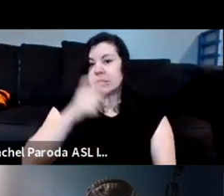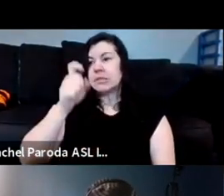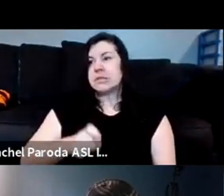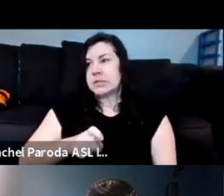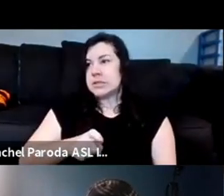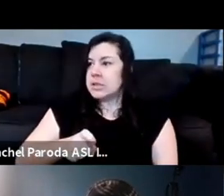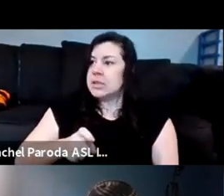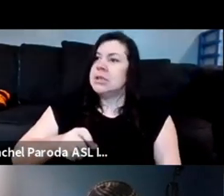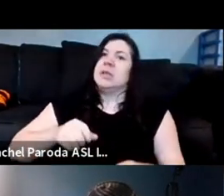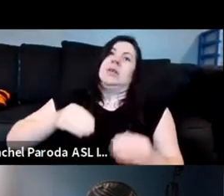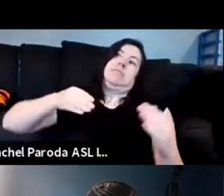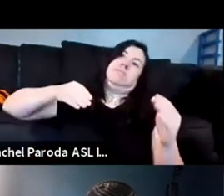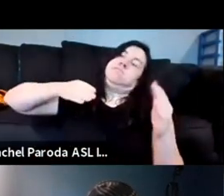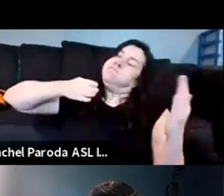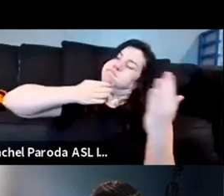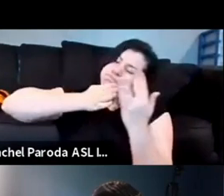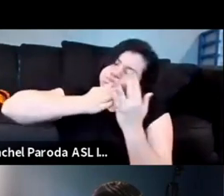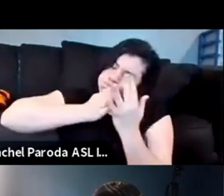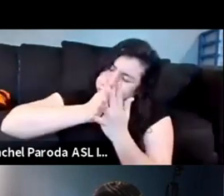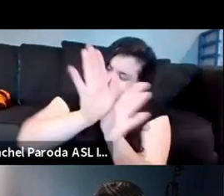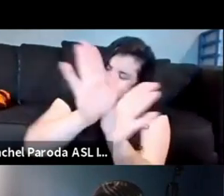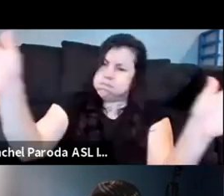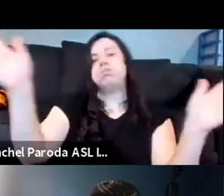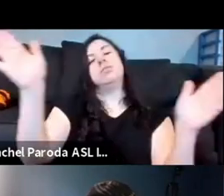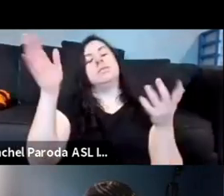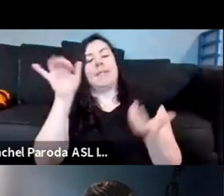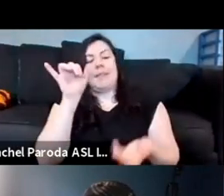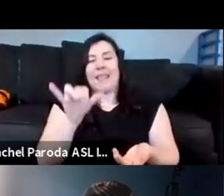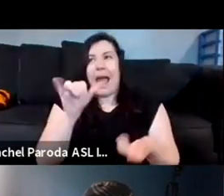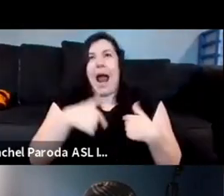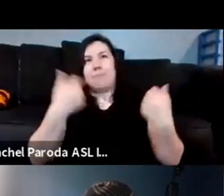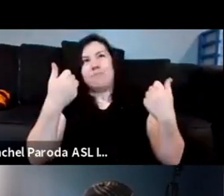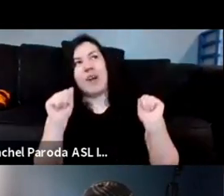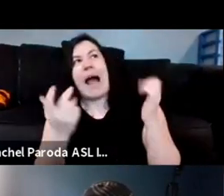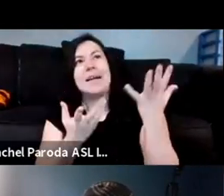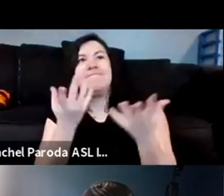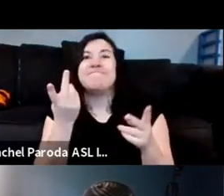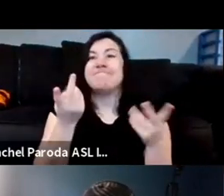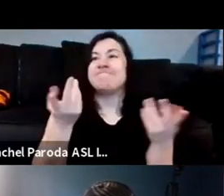and pushing but i don't know that's what i'm trying to um